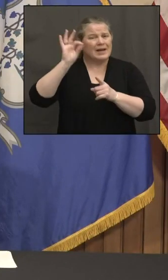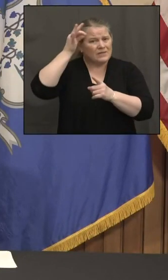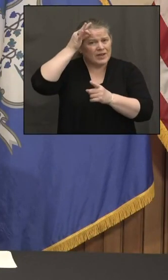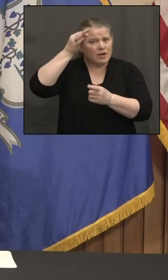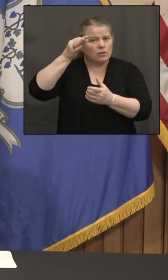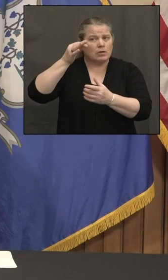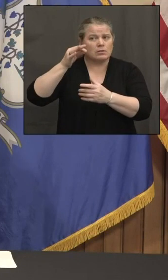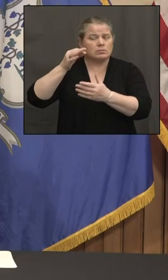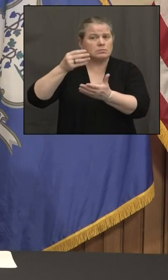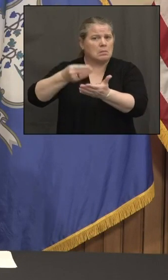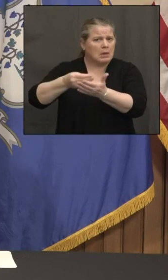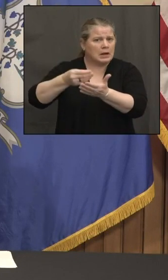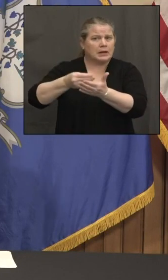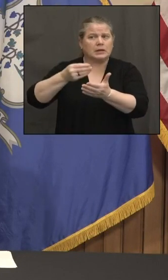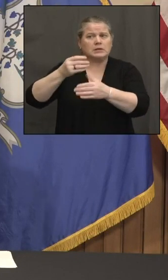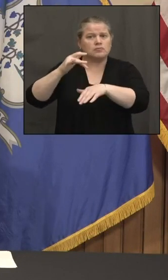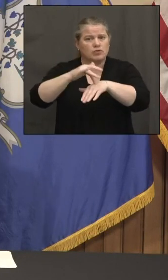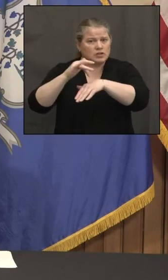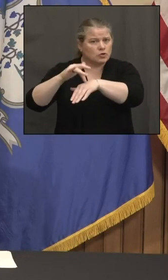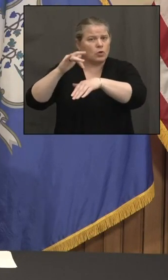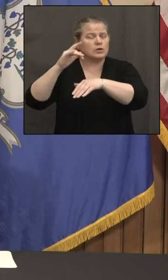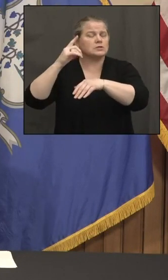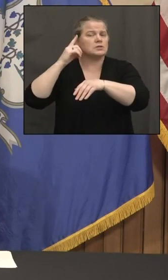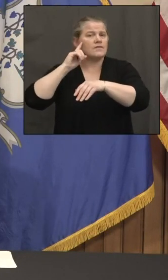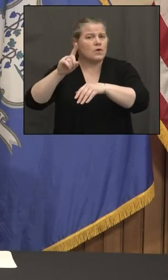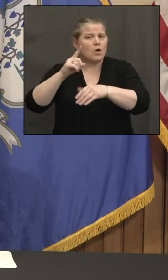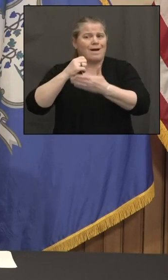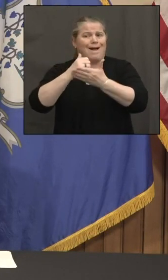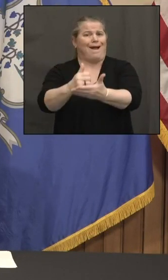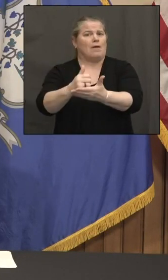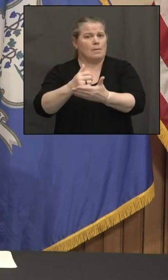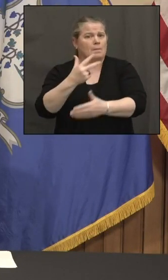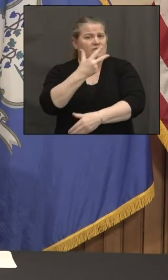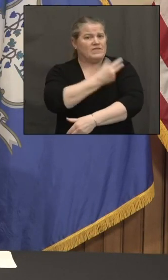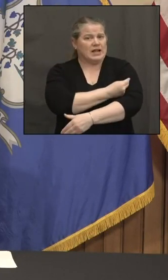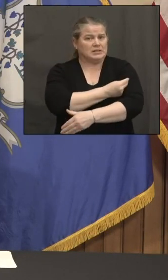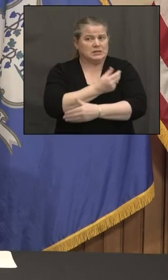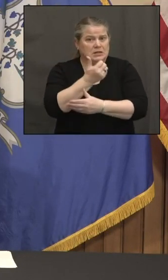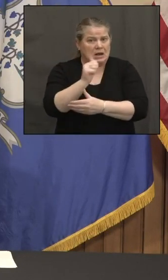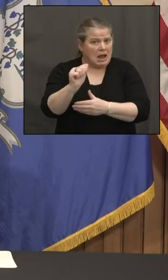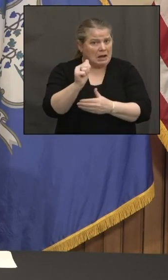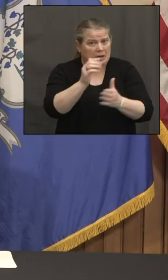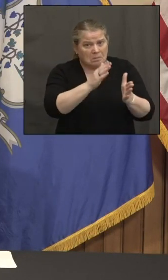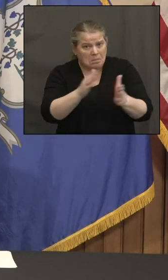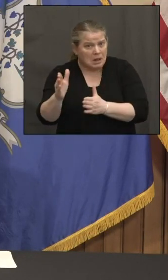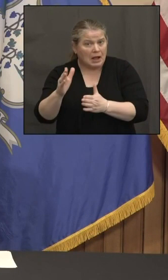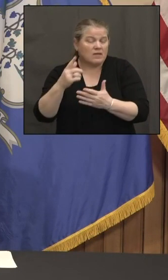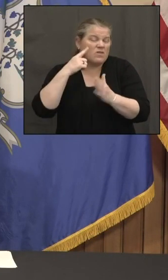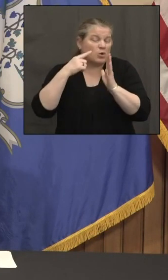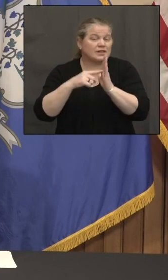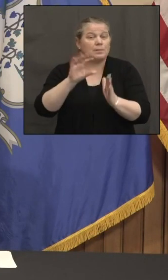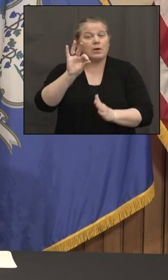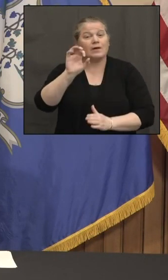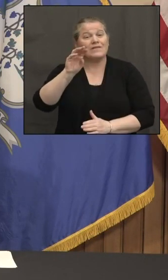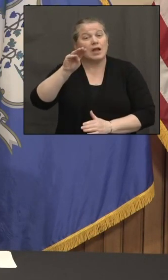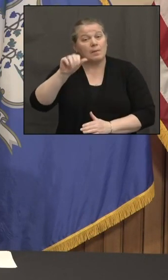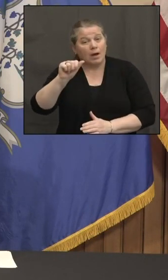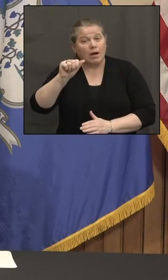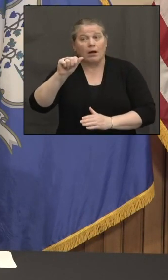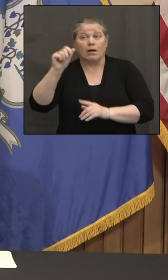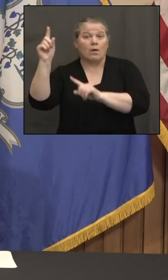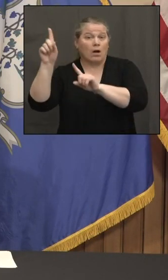help with the vaccination effort, like FEMA trailers and stuff like that. Are there updates on any other efforts the feds are going